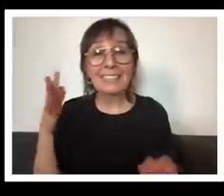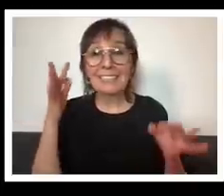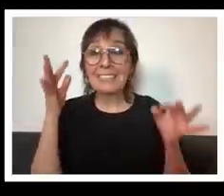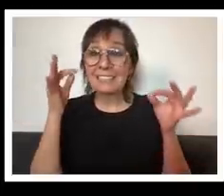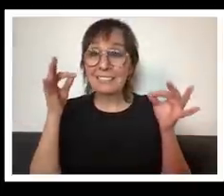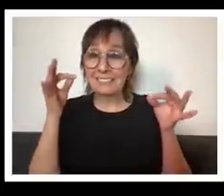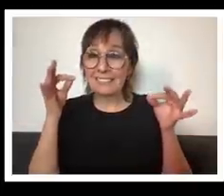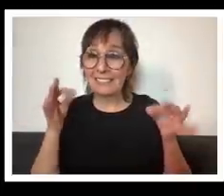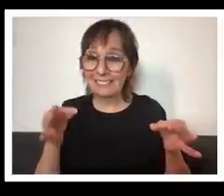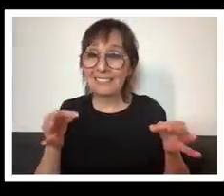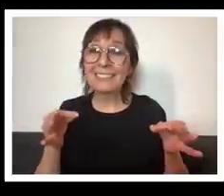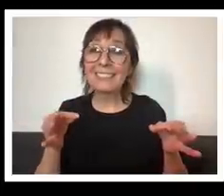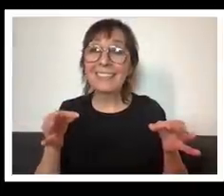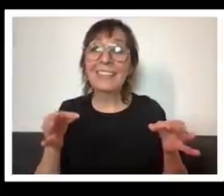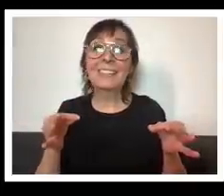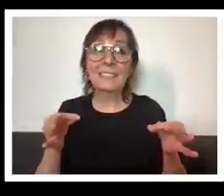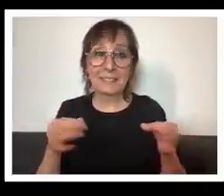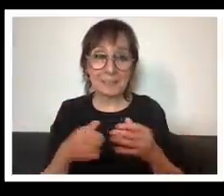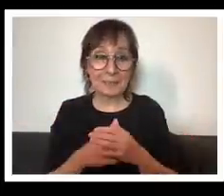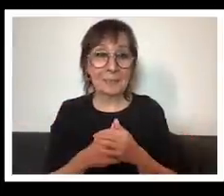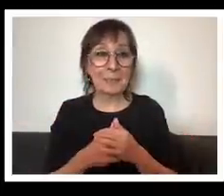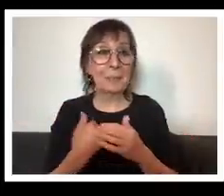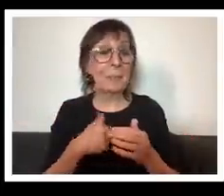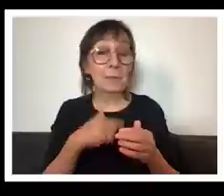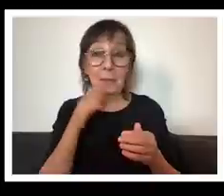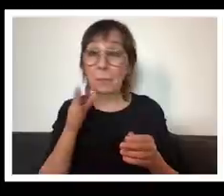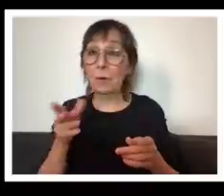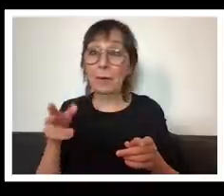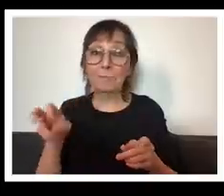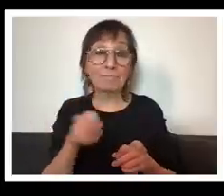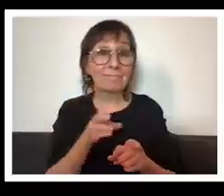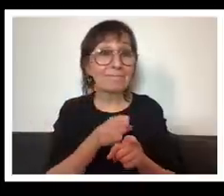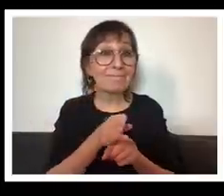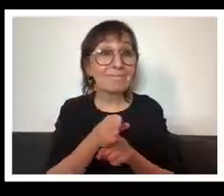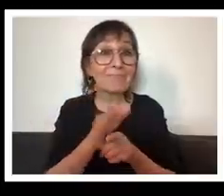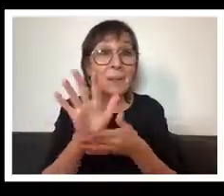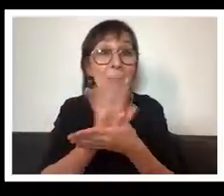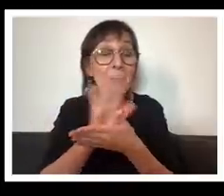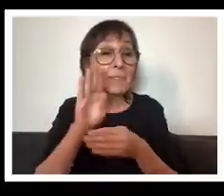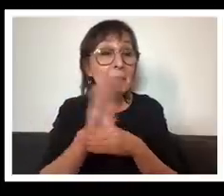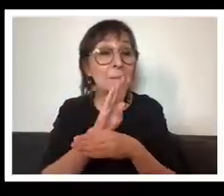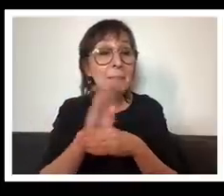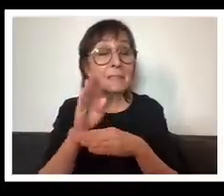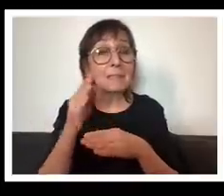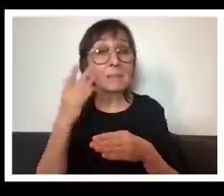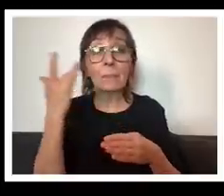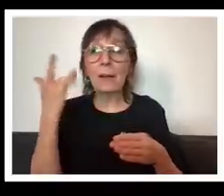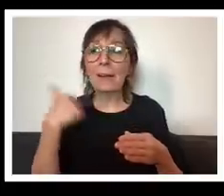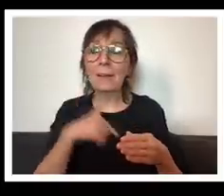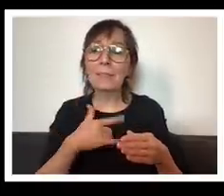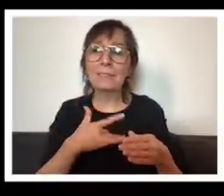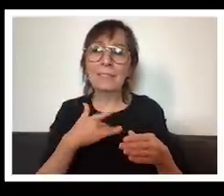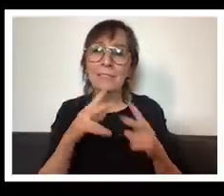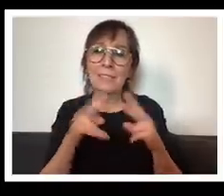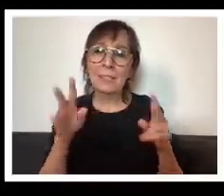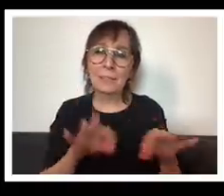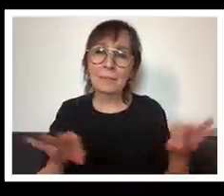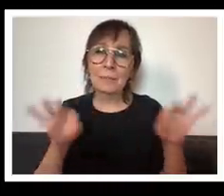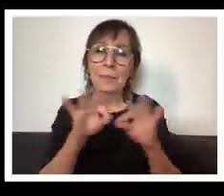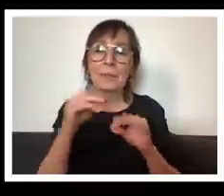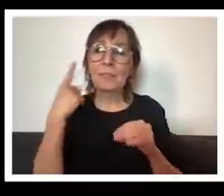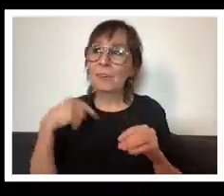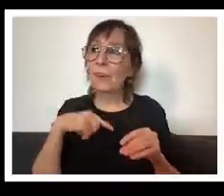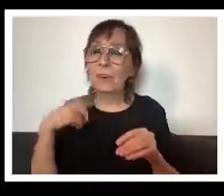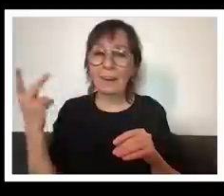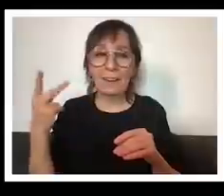that we would you know get into the movie business uh because we thought it was really important uh for us to